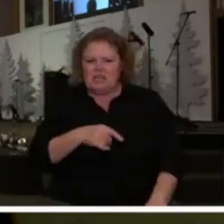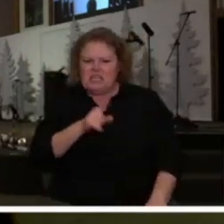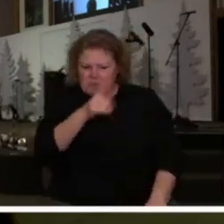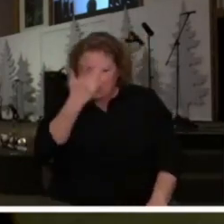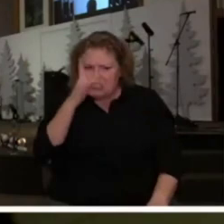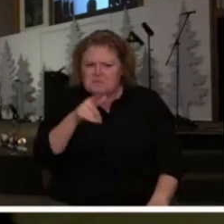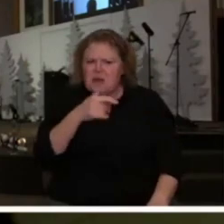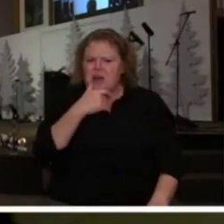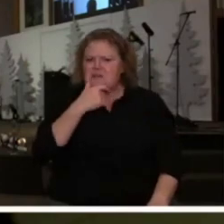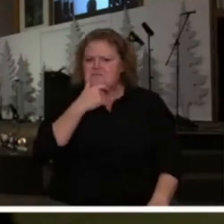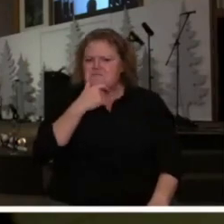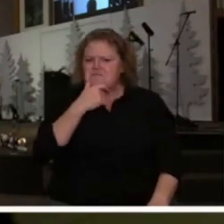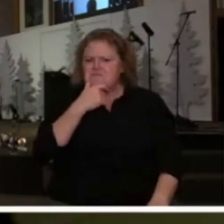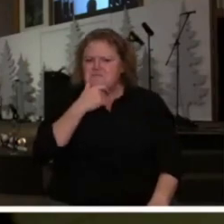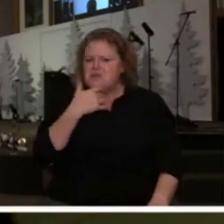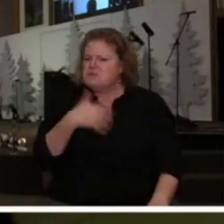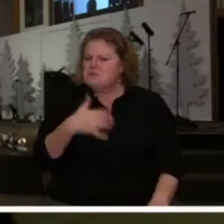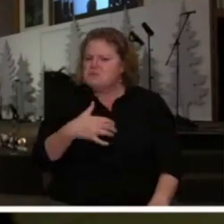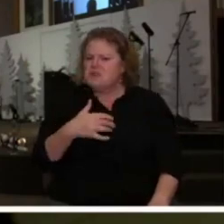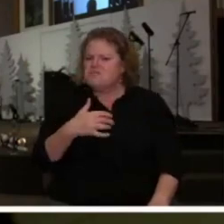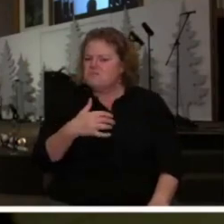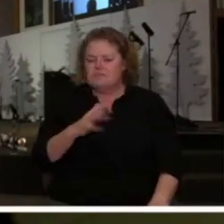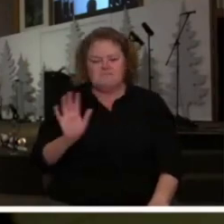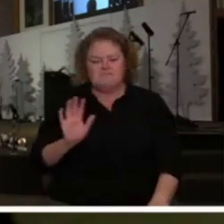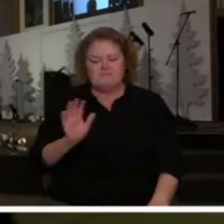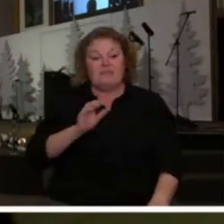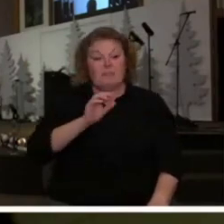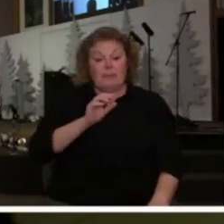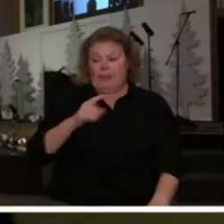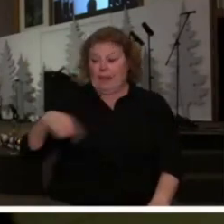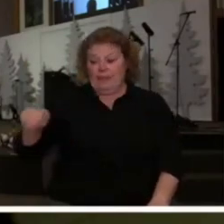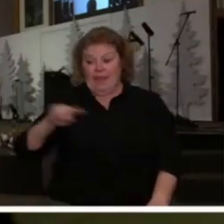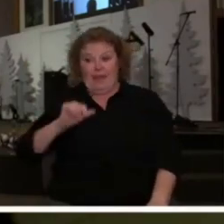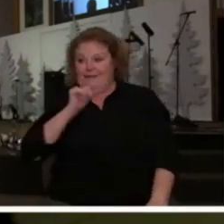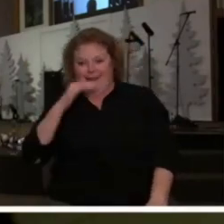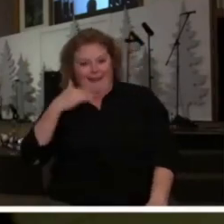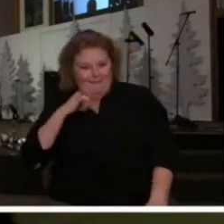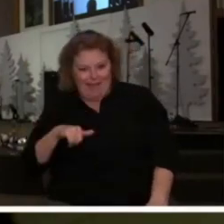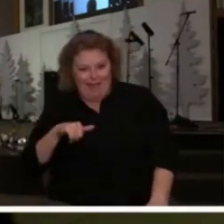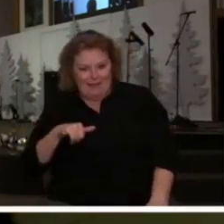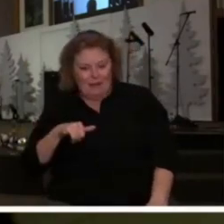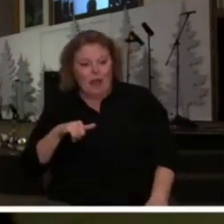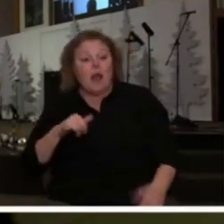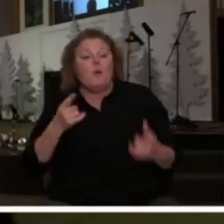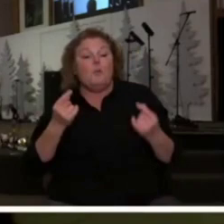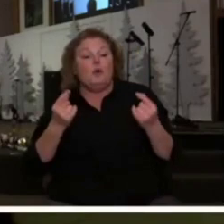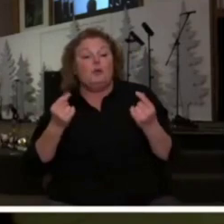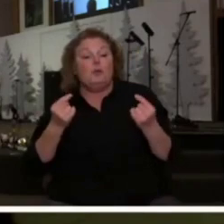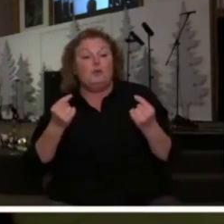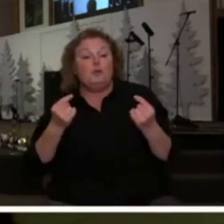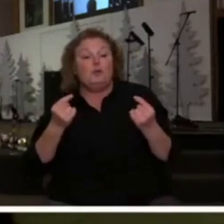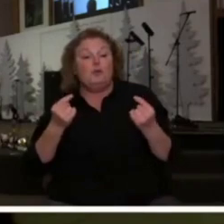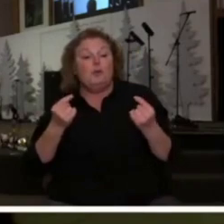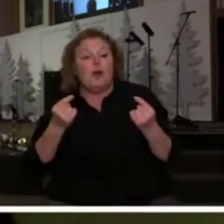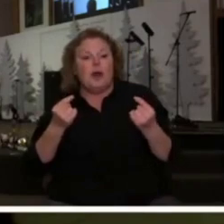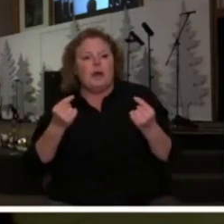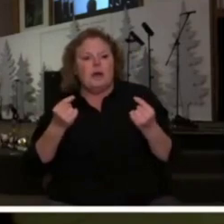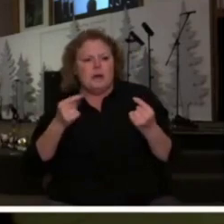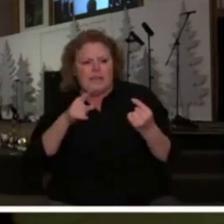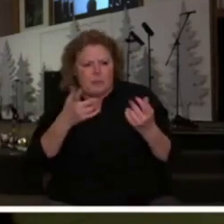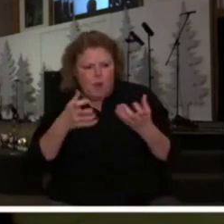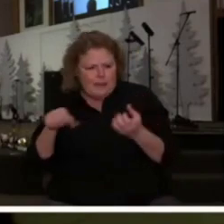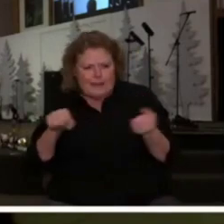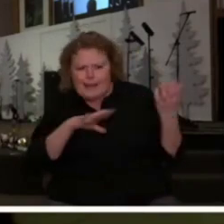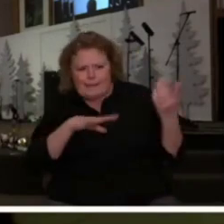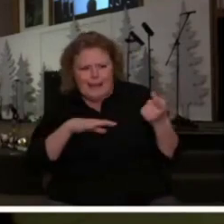intelligence and discernment and character and loyalty that they didn't have and they could not move him out of that position